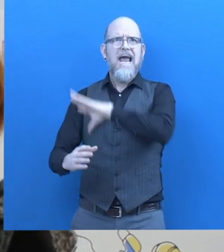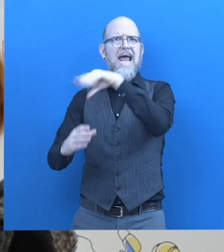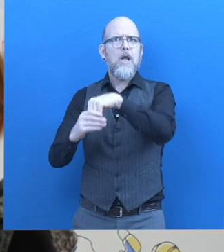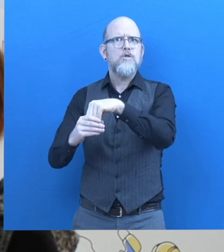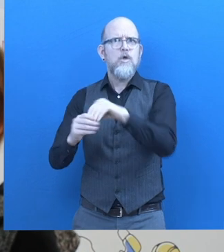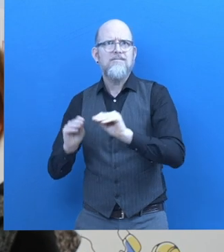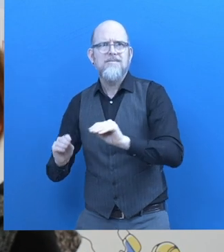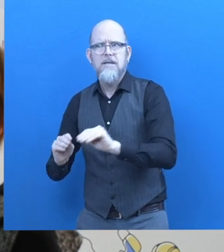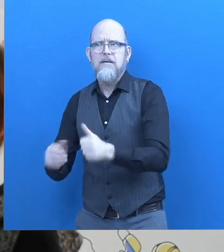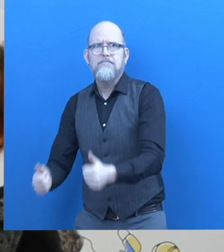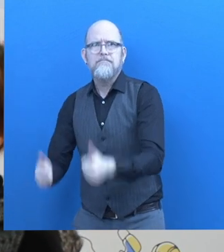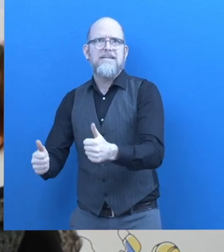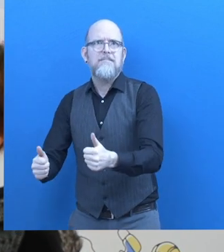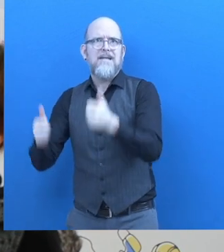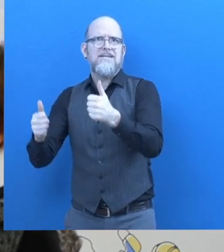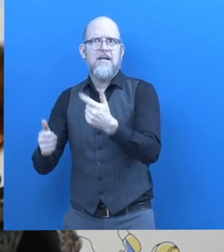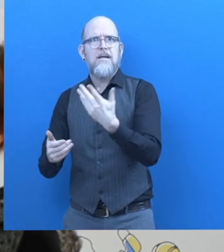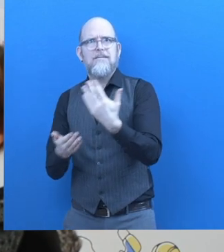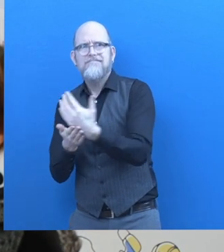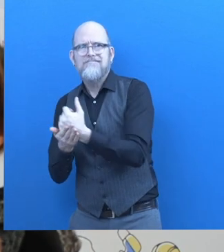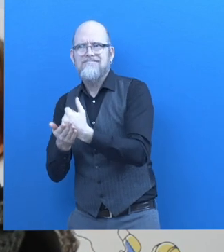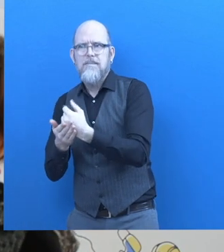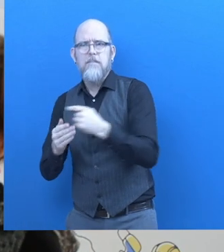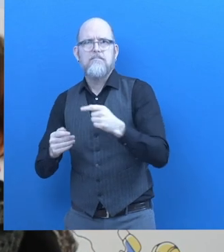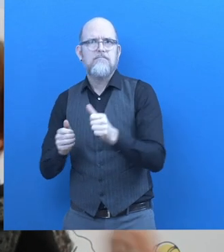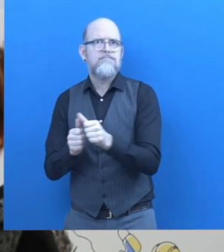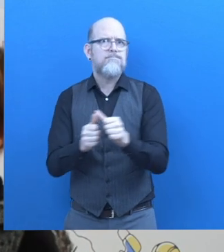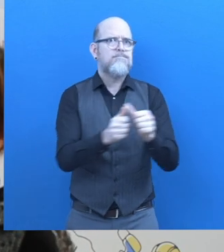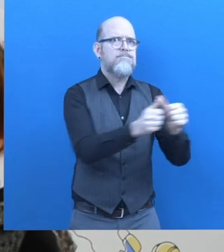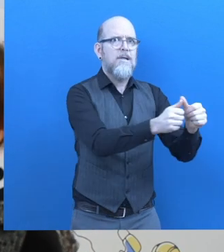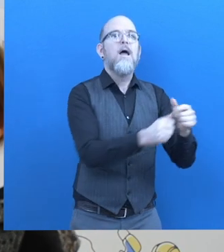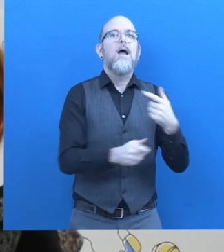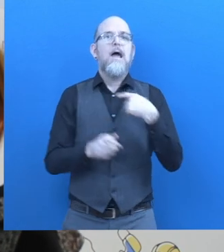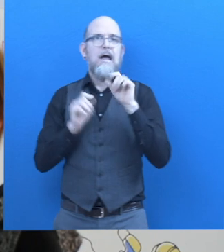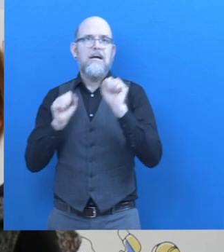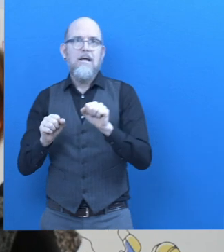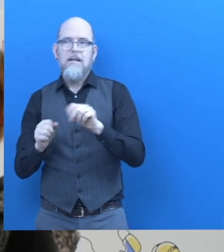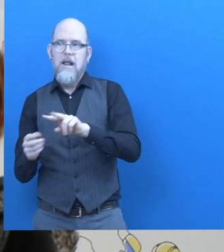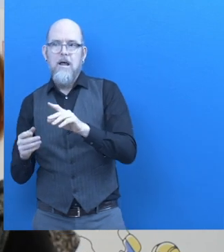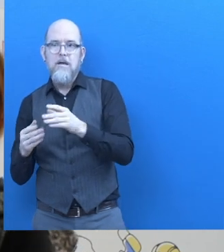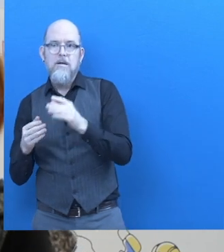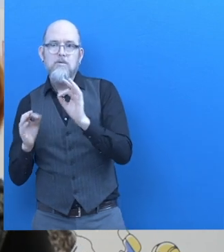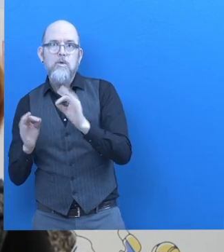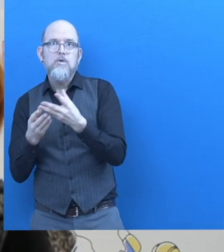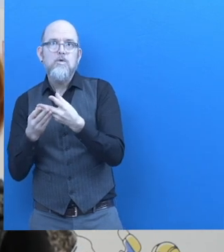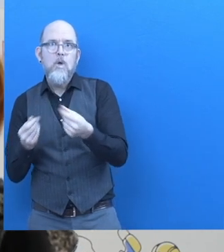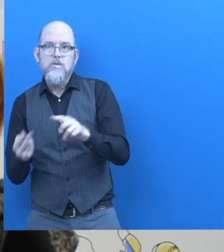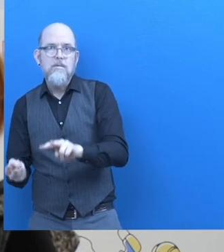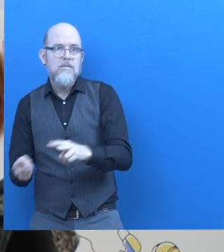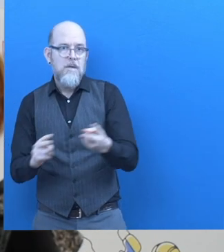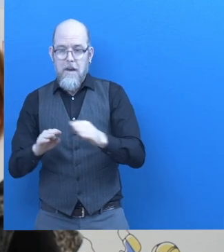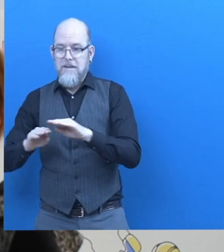education in a way to make, how to say, a gentle transition from elementary to secondary school. That especially